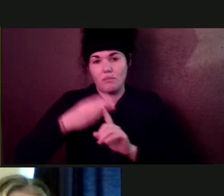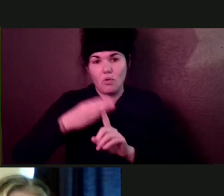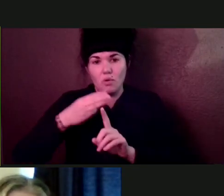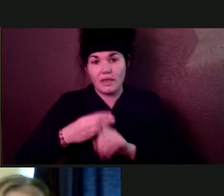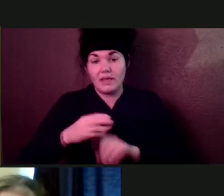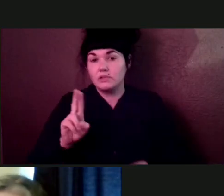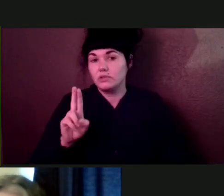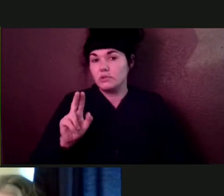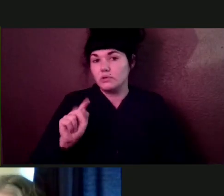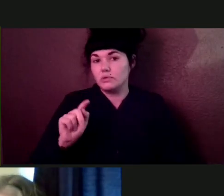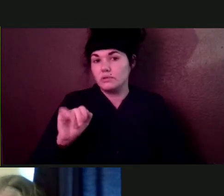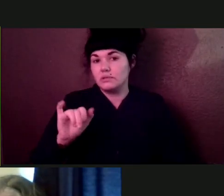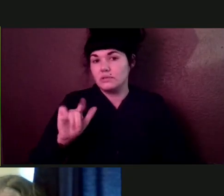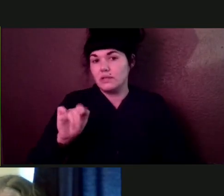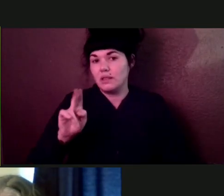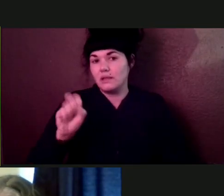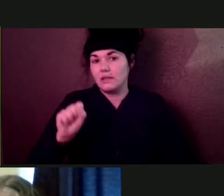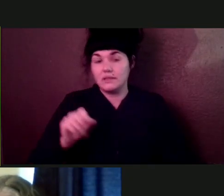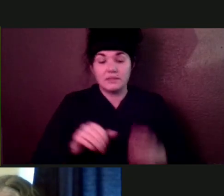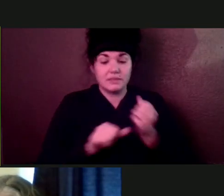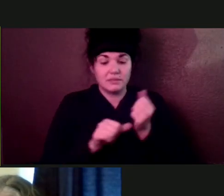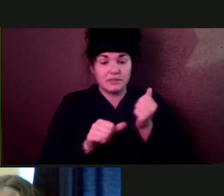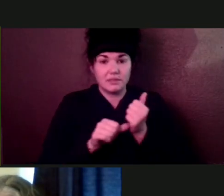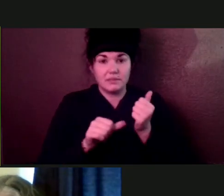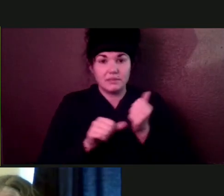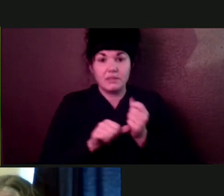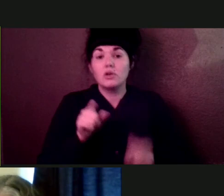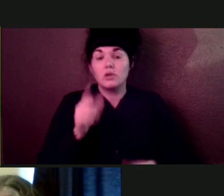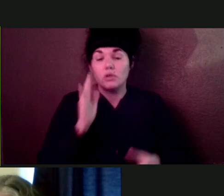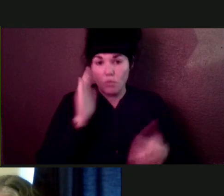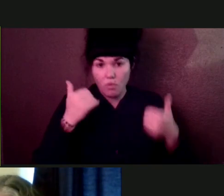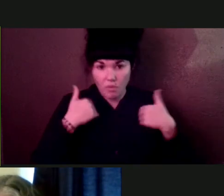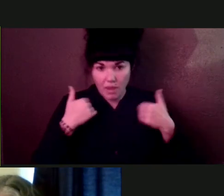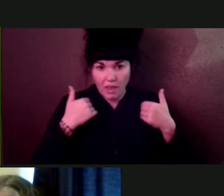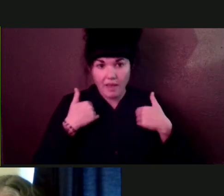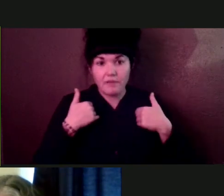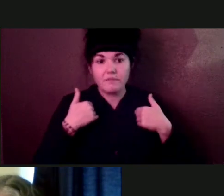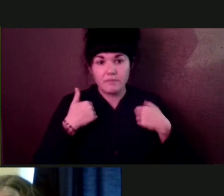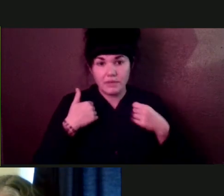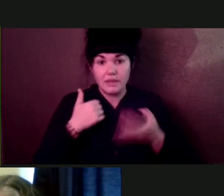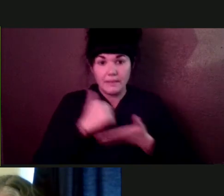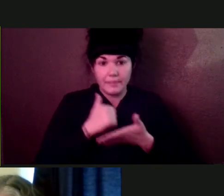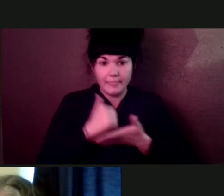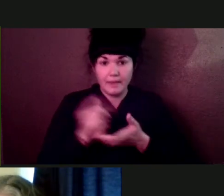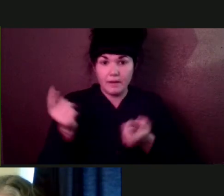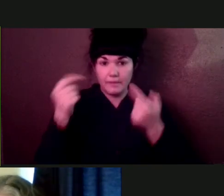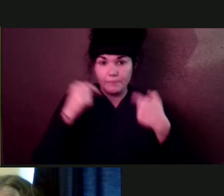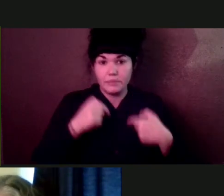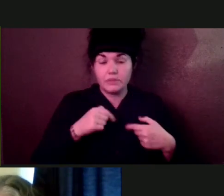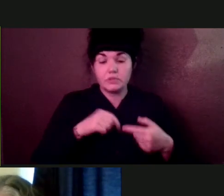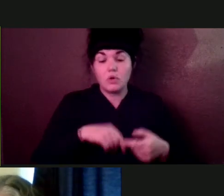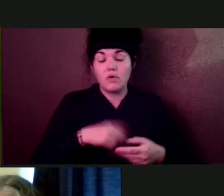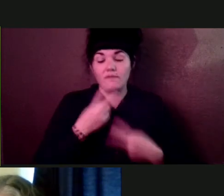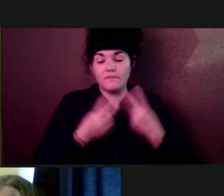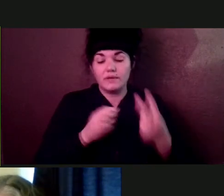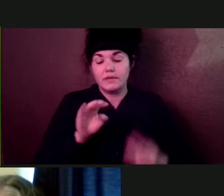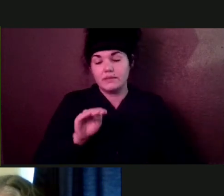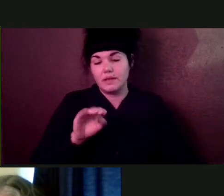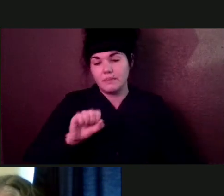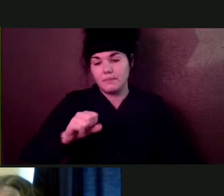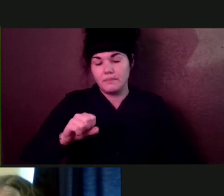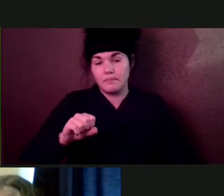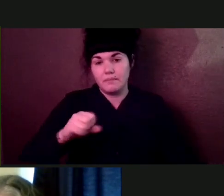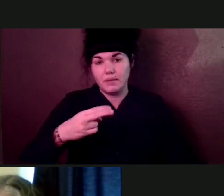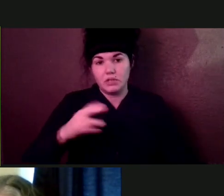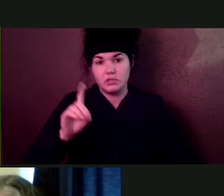is on the way. So check those links out in MISTA. It's going to look, um, I hate to use this